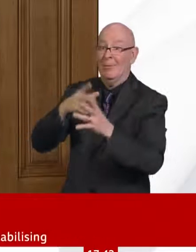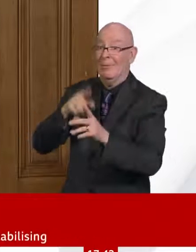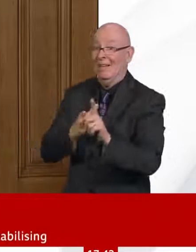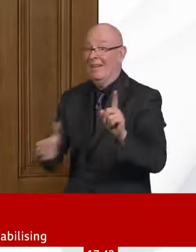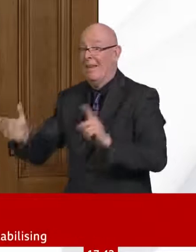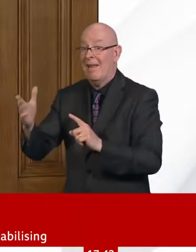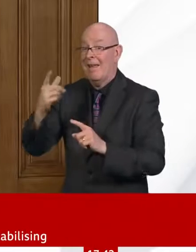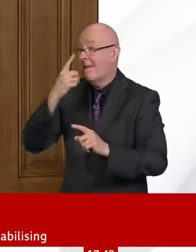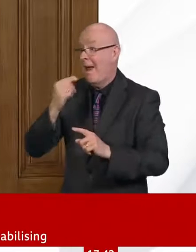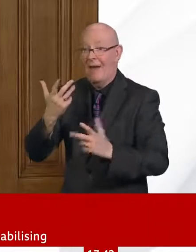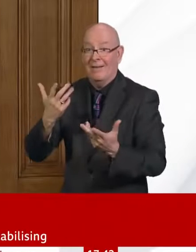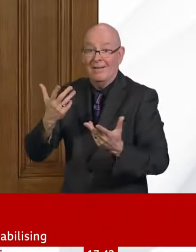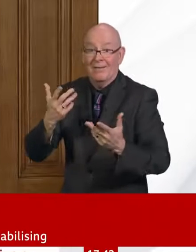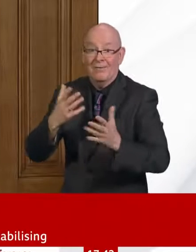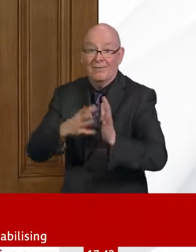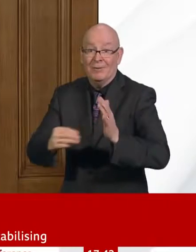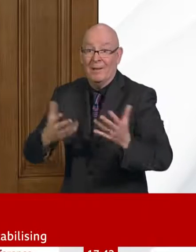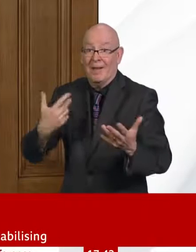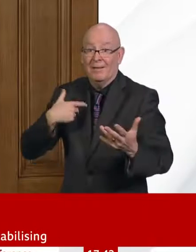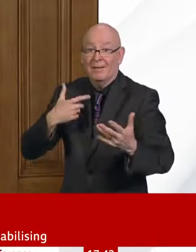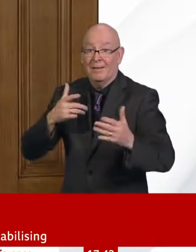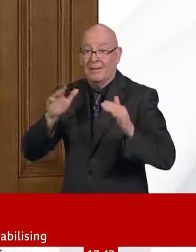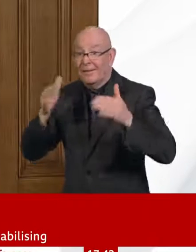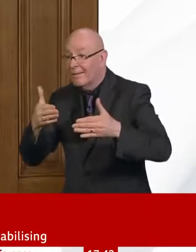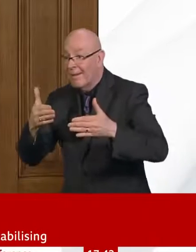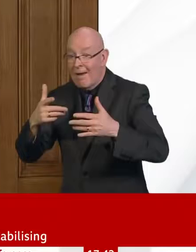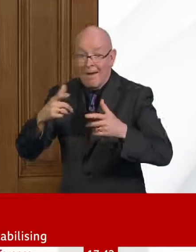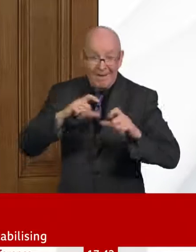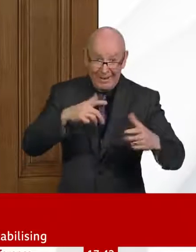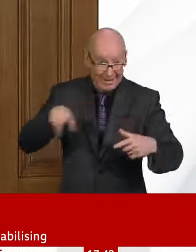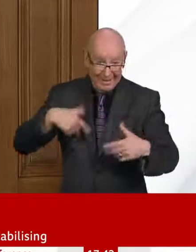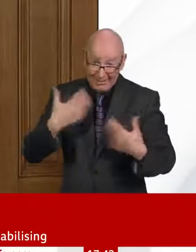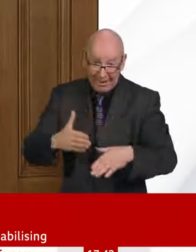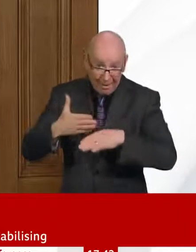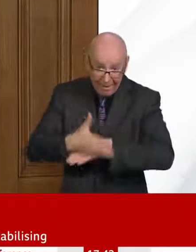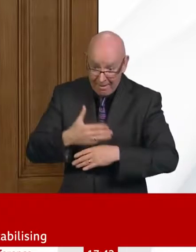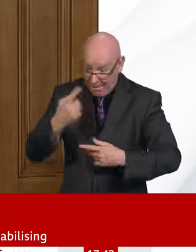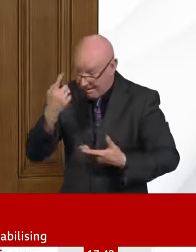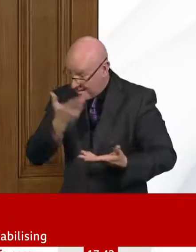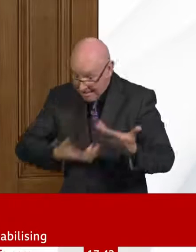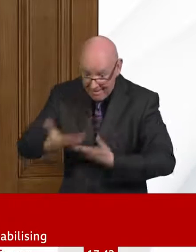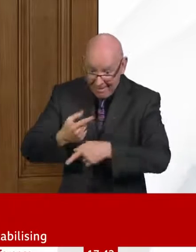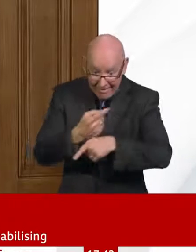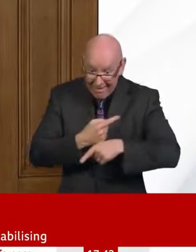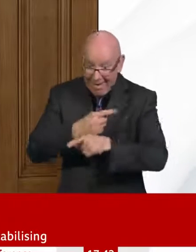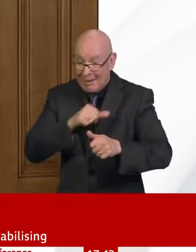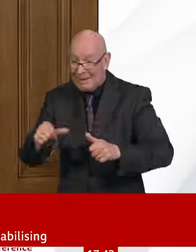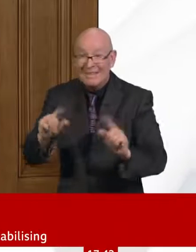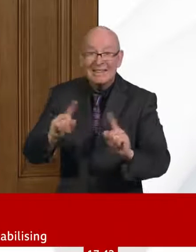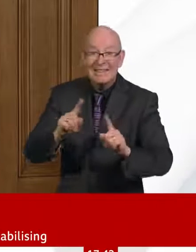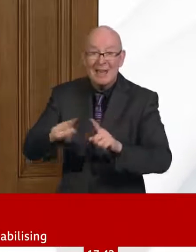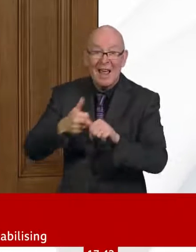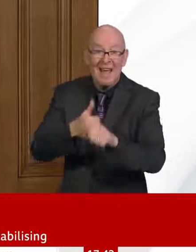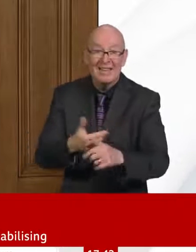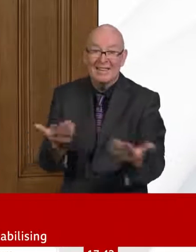it would have been a wonderful public health gift to have been able to perhaps anticipate what it would do. And that's one of the